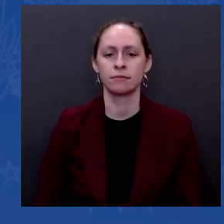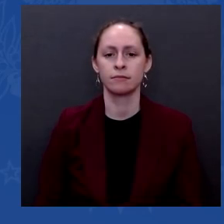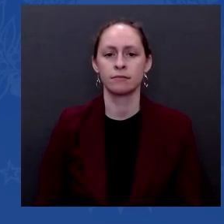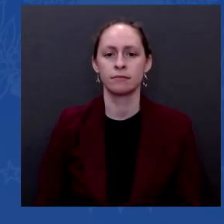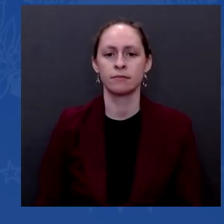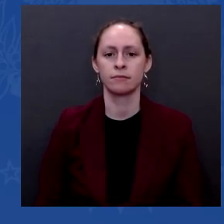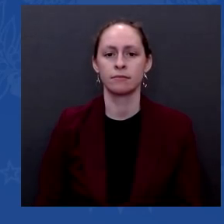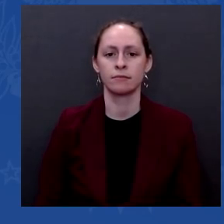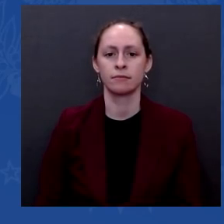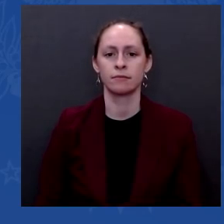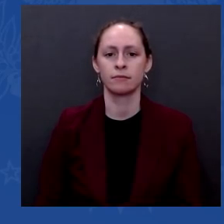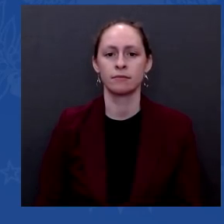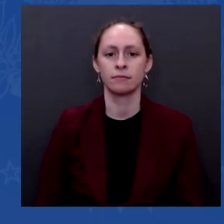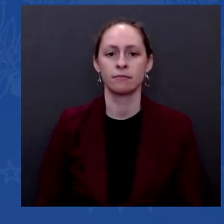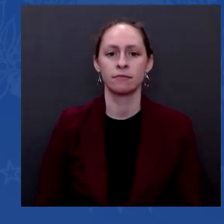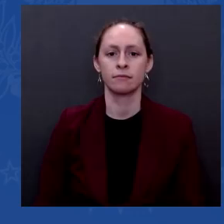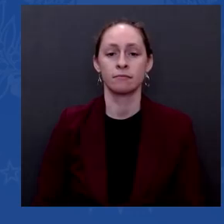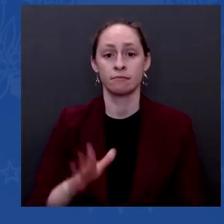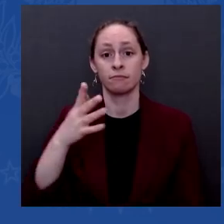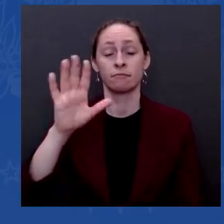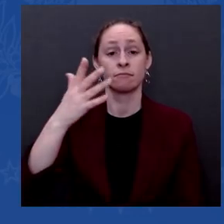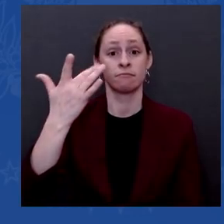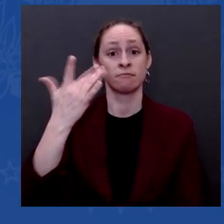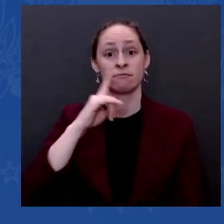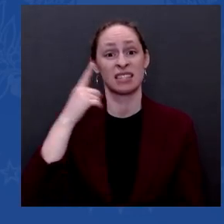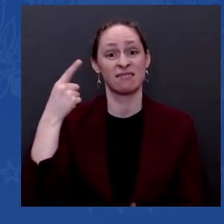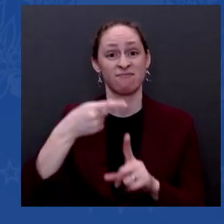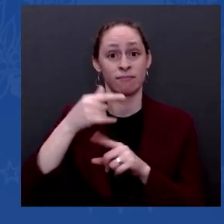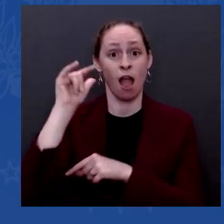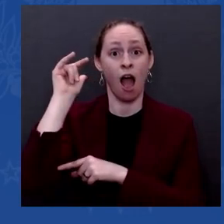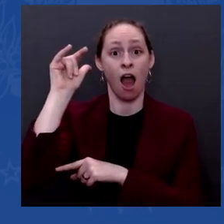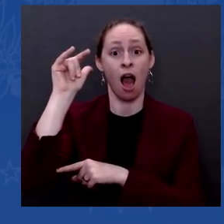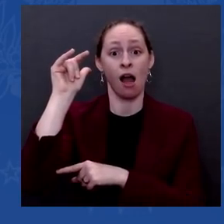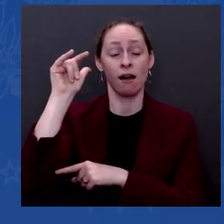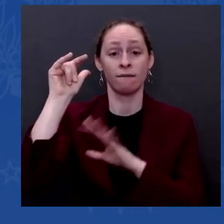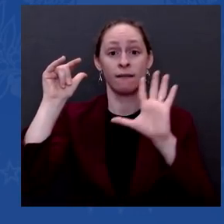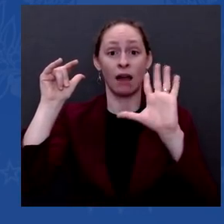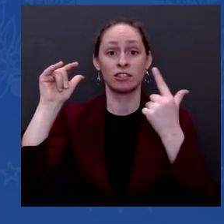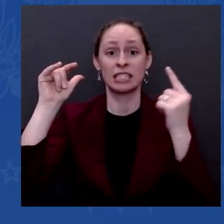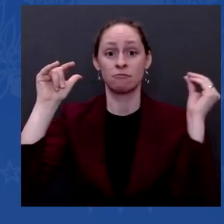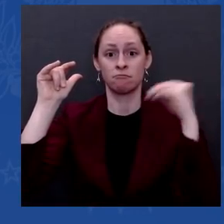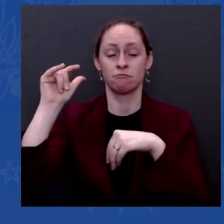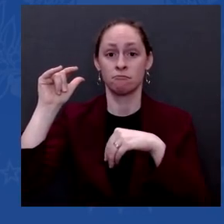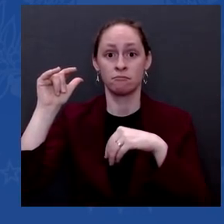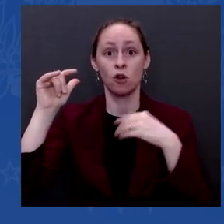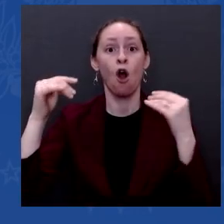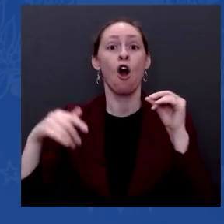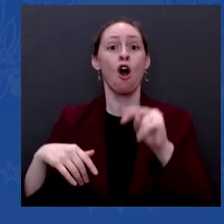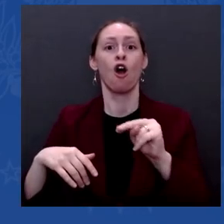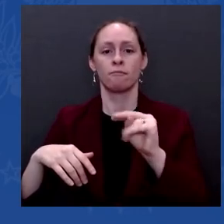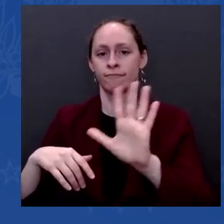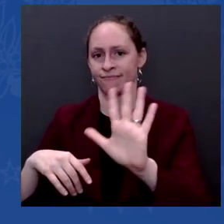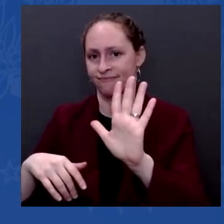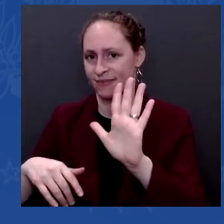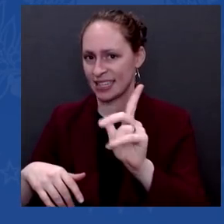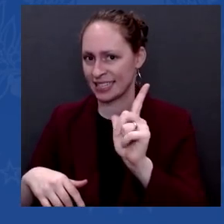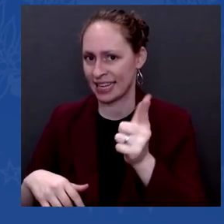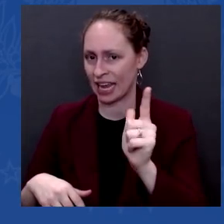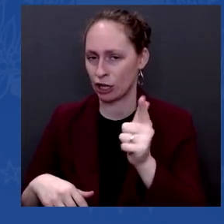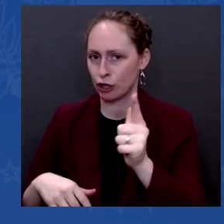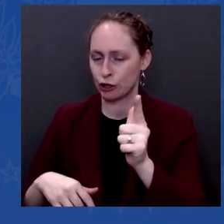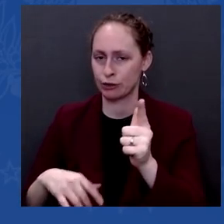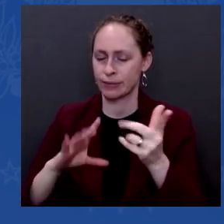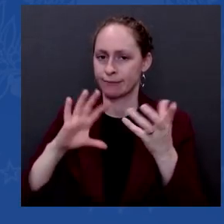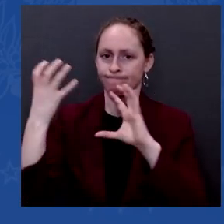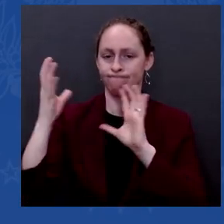and so I understand, but anything that happens that's consequential is viewed as the government's responsibility. I get